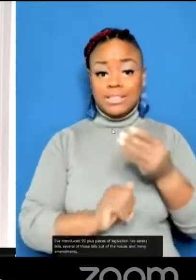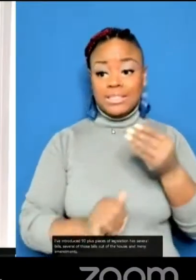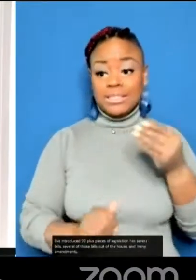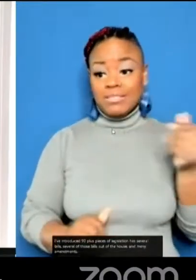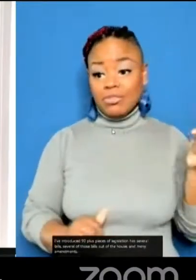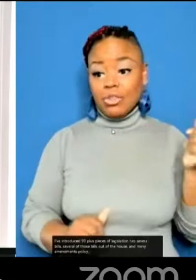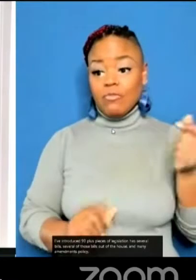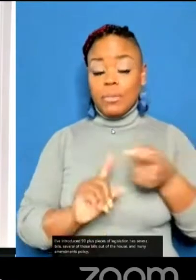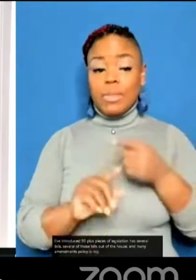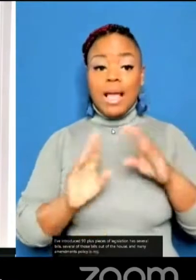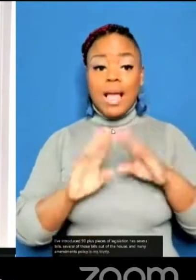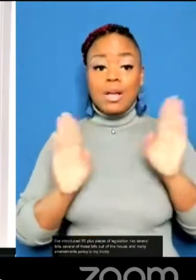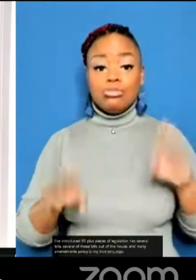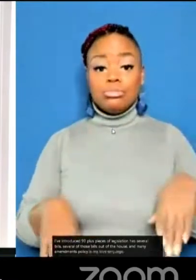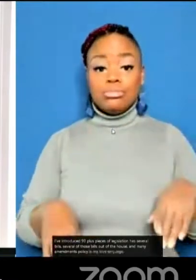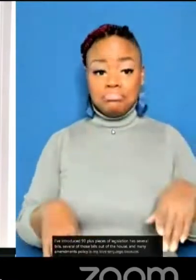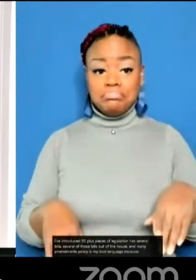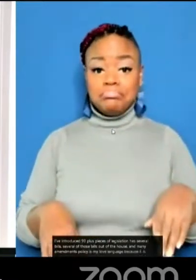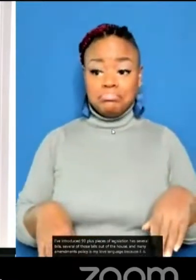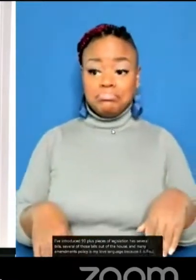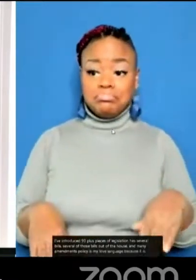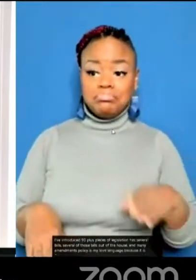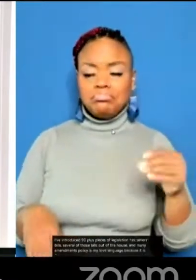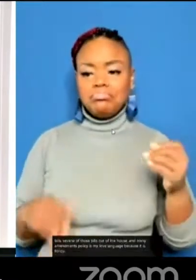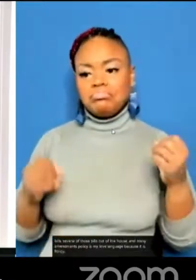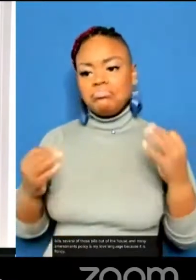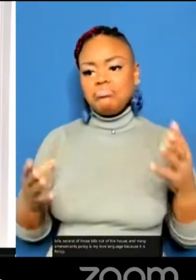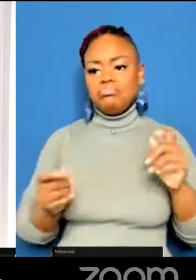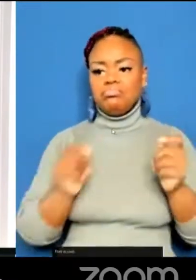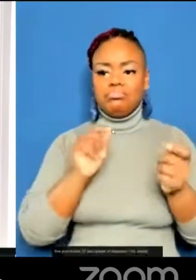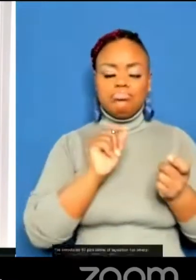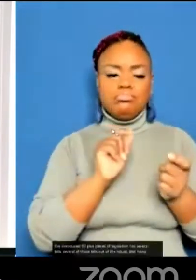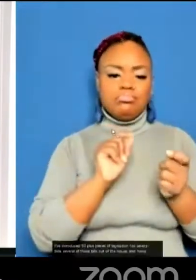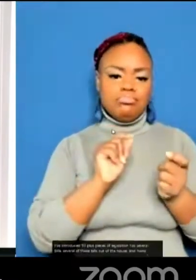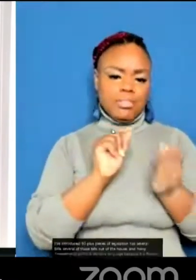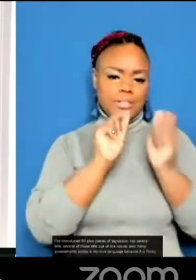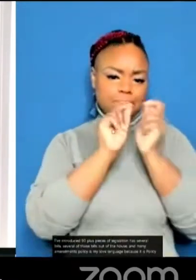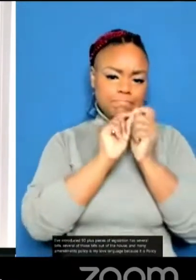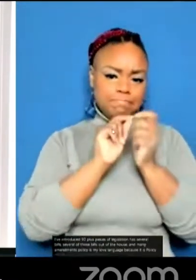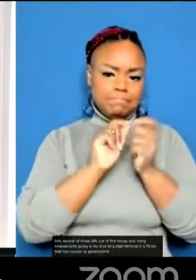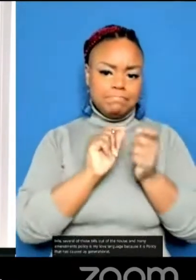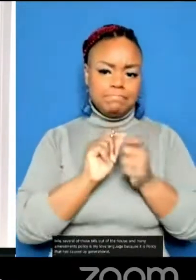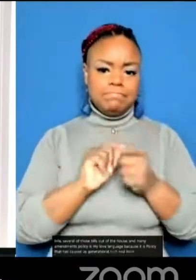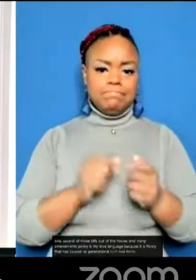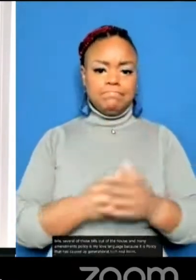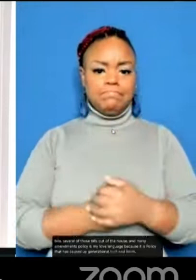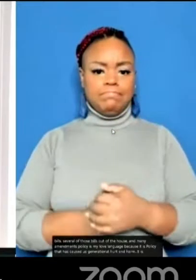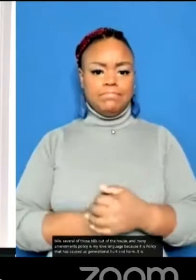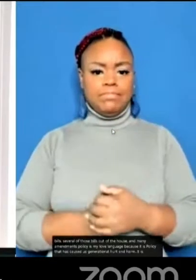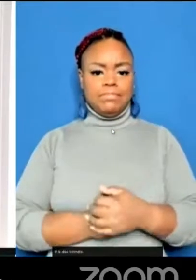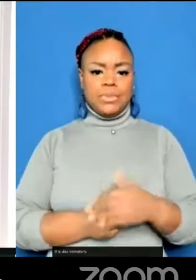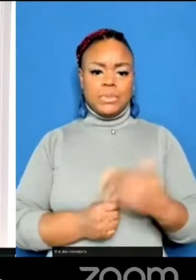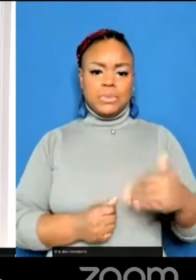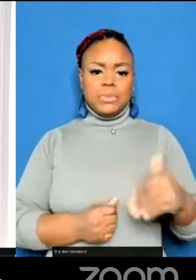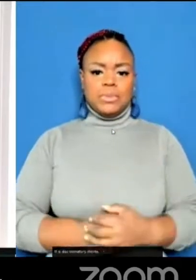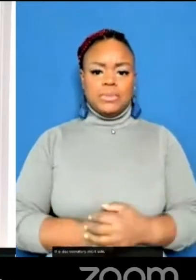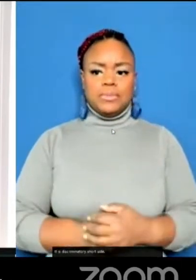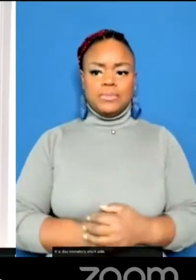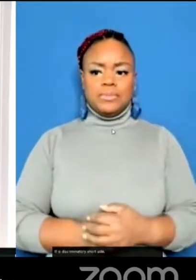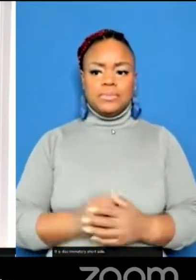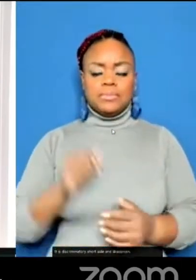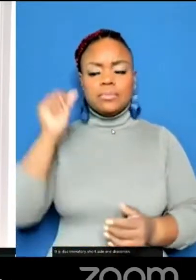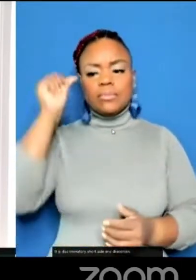Policy is my love language because it is policy that is caused as generational hurt and harm. It is discriminatory, short-sighted, and